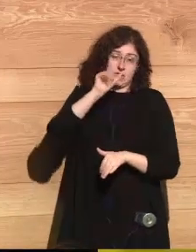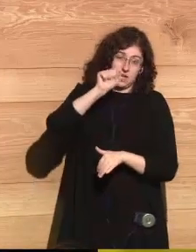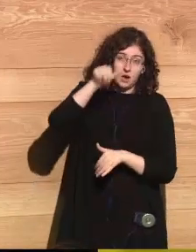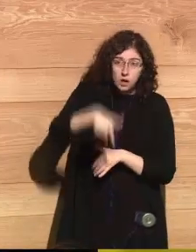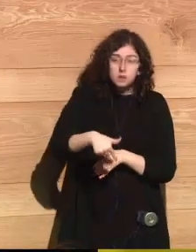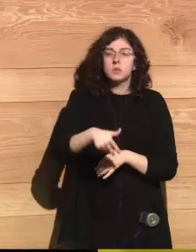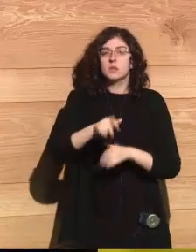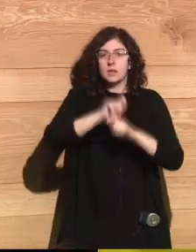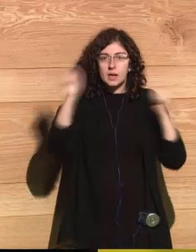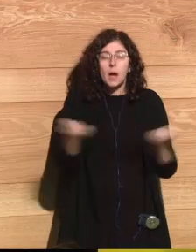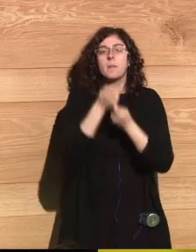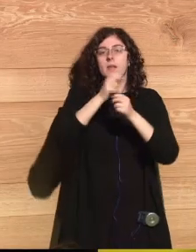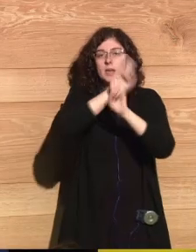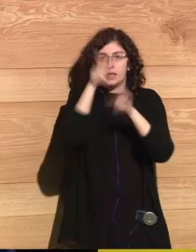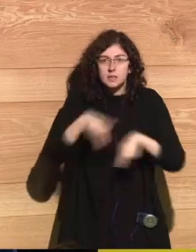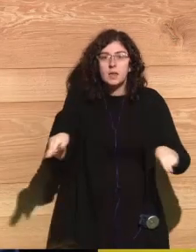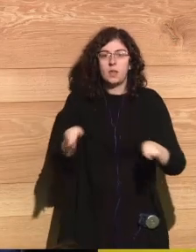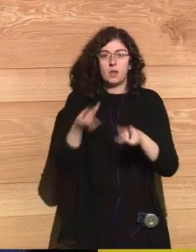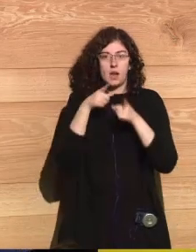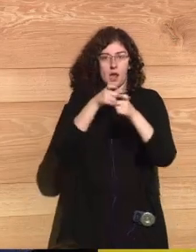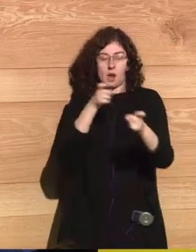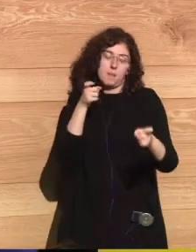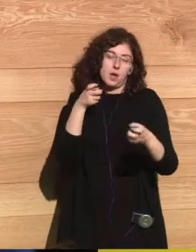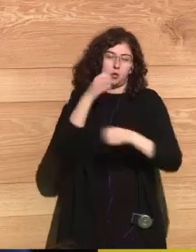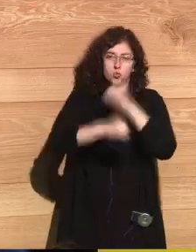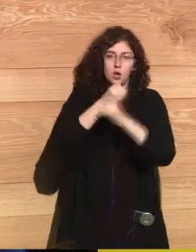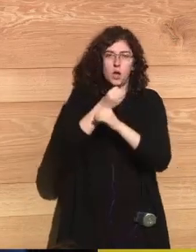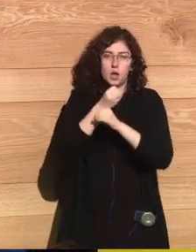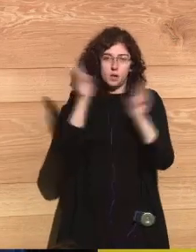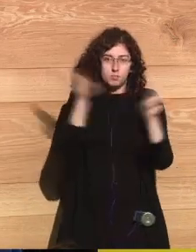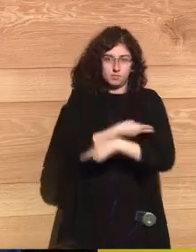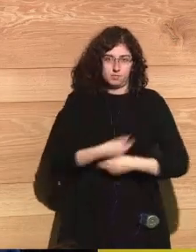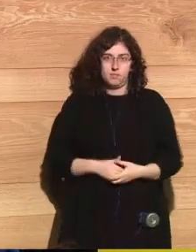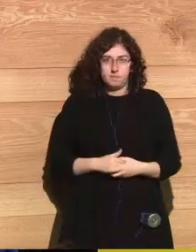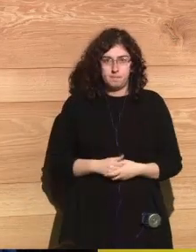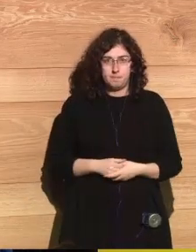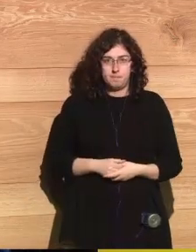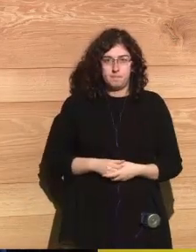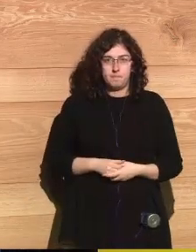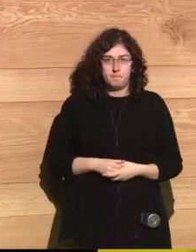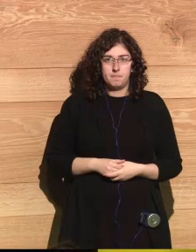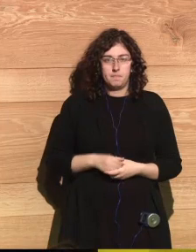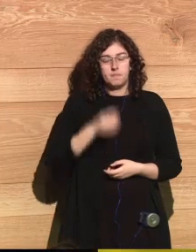received on behalf of the ICANN which is the international campaign to abolish nuclear nuclear weapons